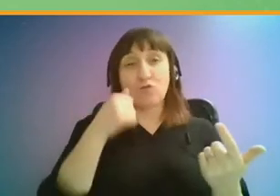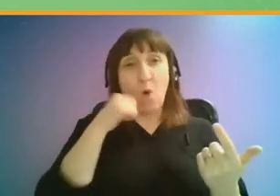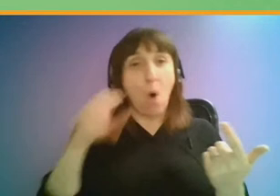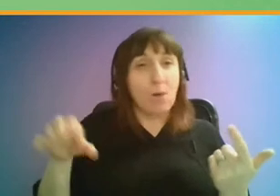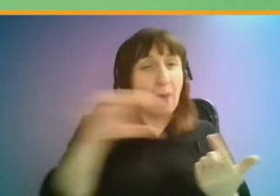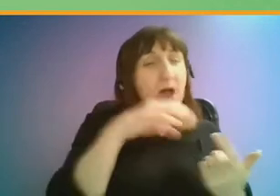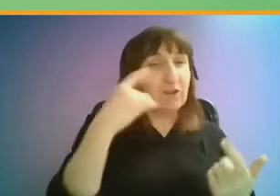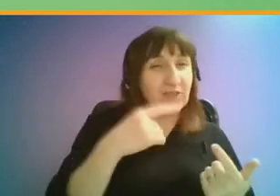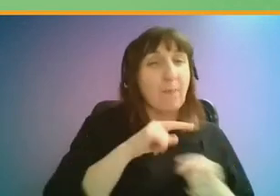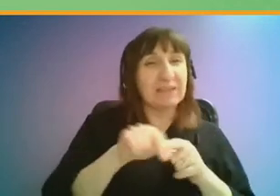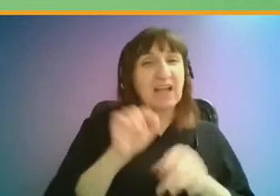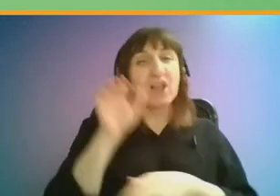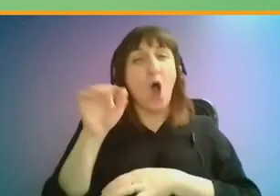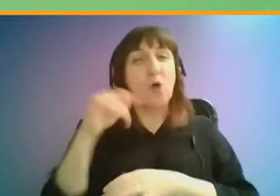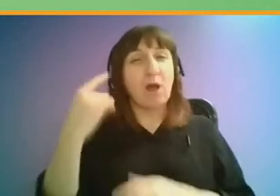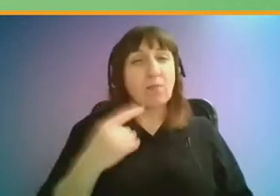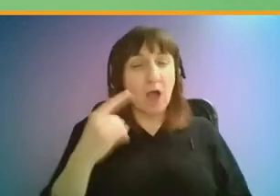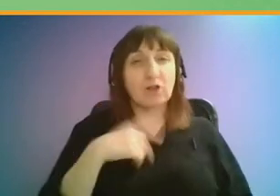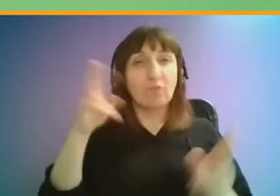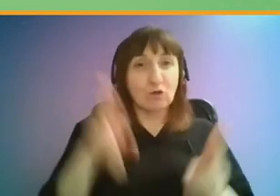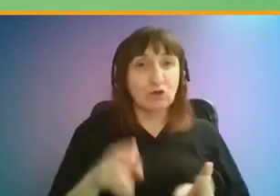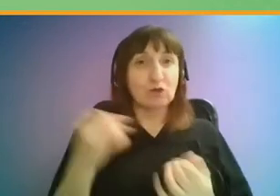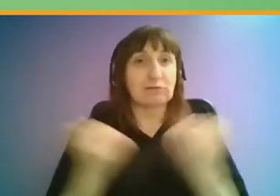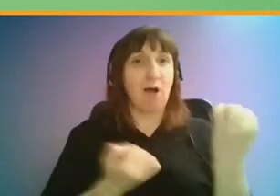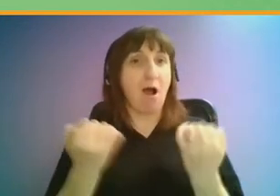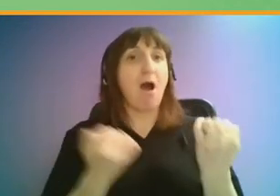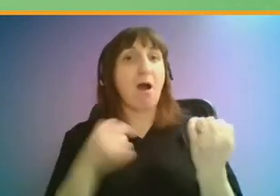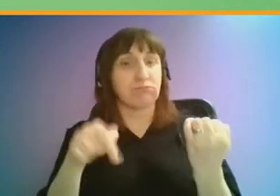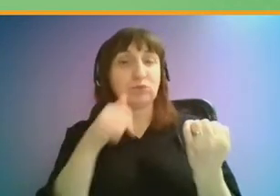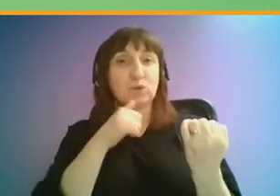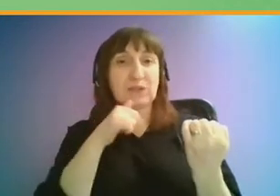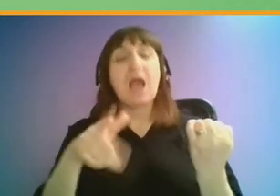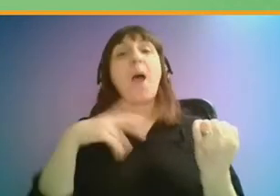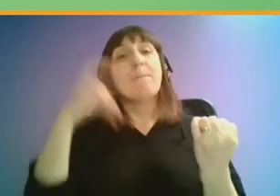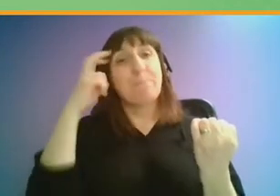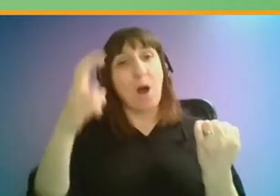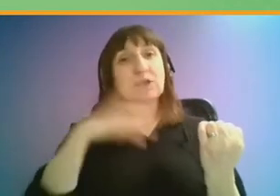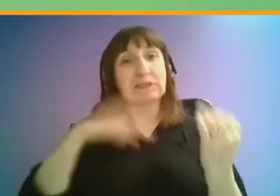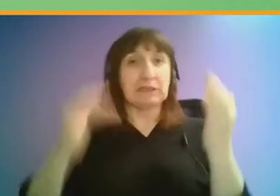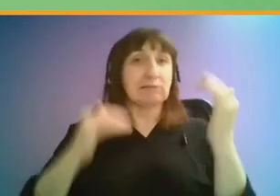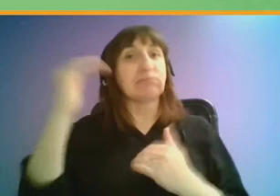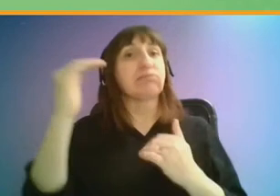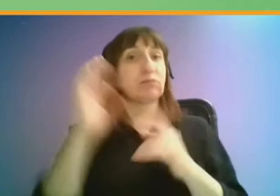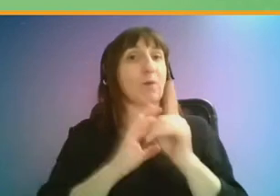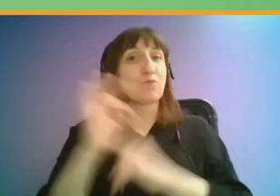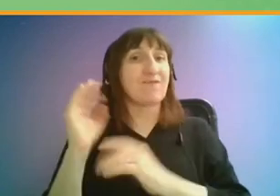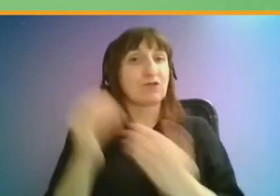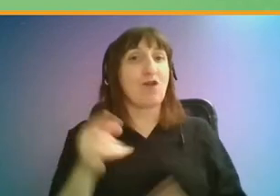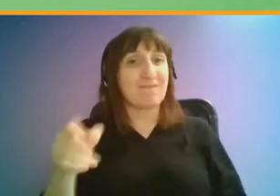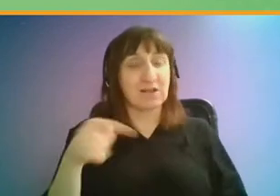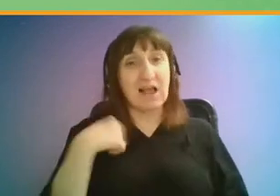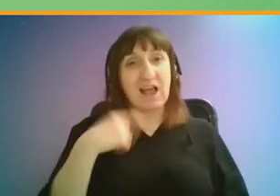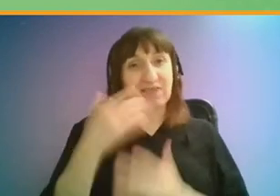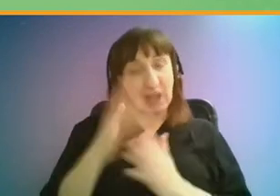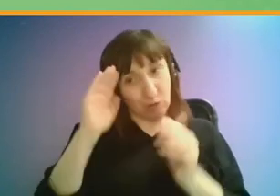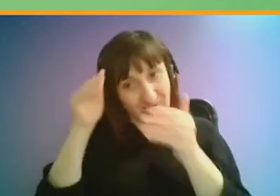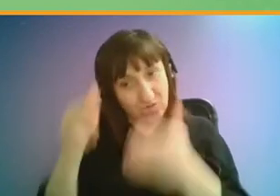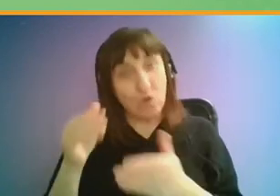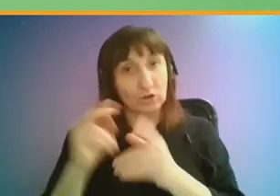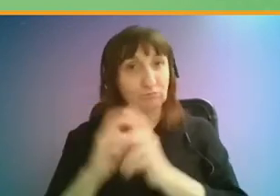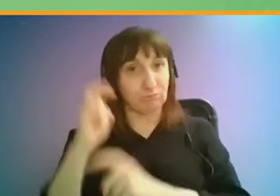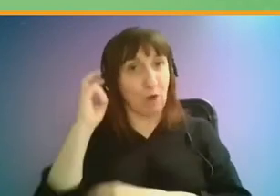of London, but particularly in outer London, if we're going to reduce car use, then the bus needs to be better. So that's why we really want to focus on